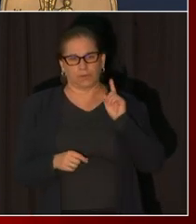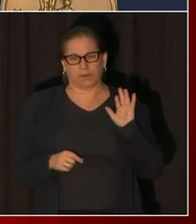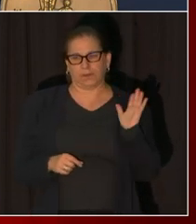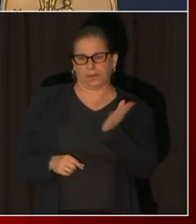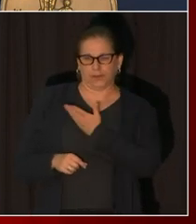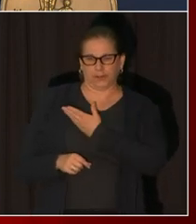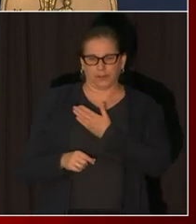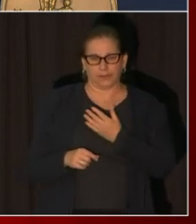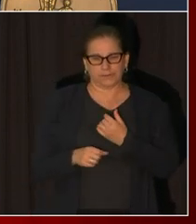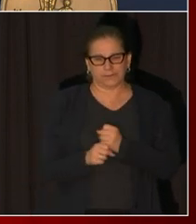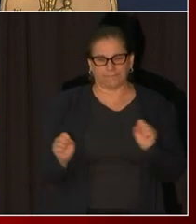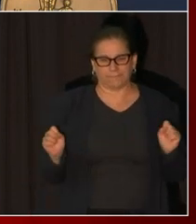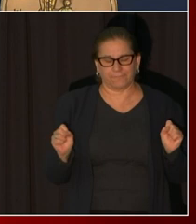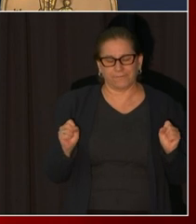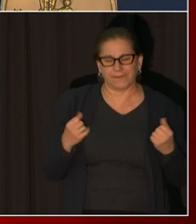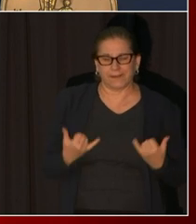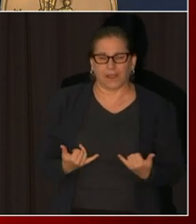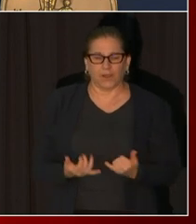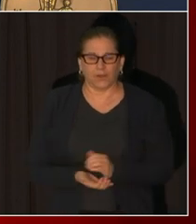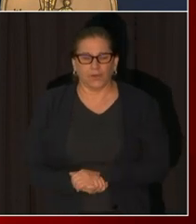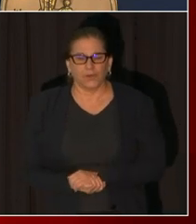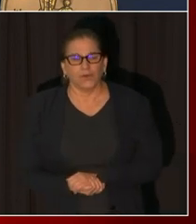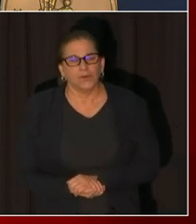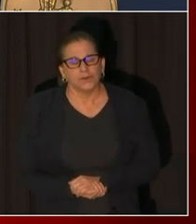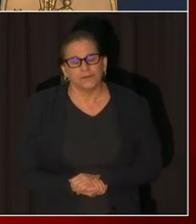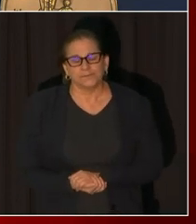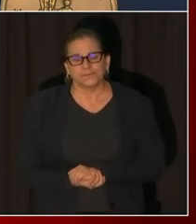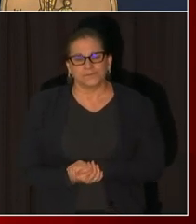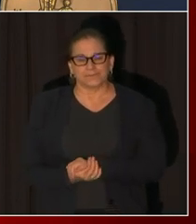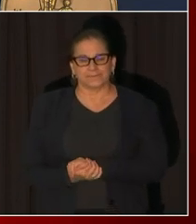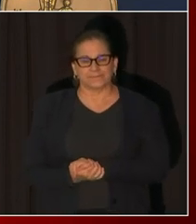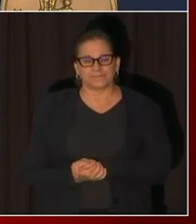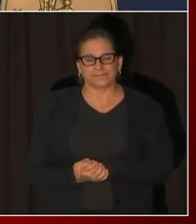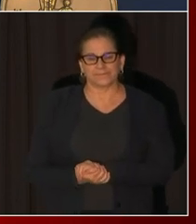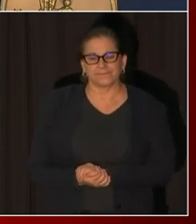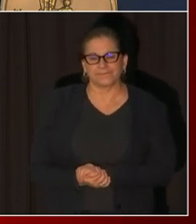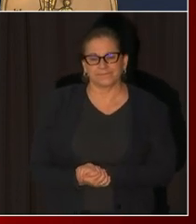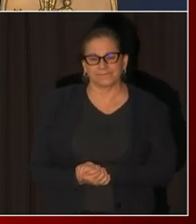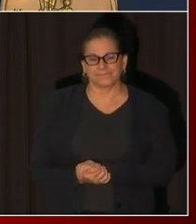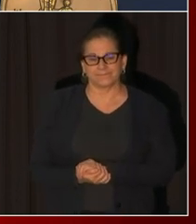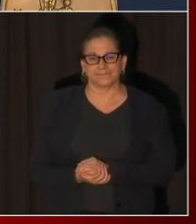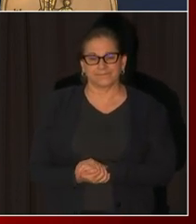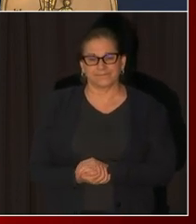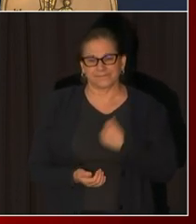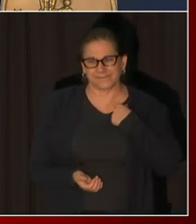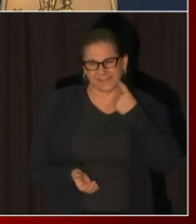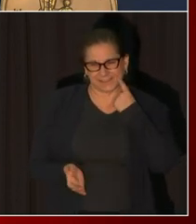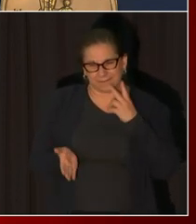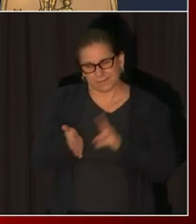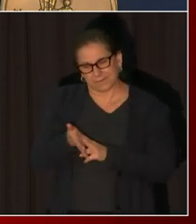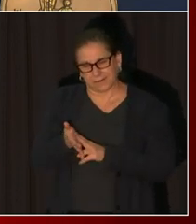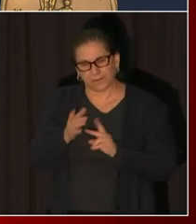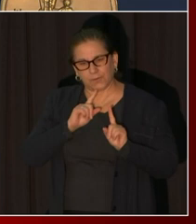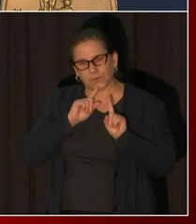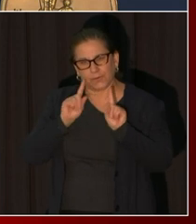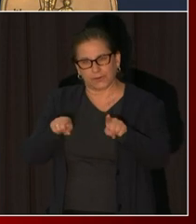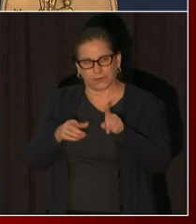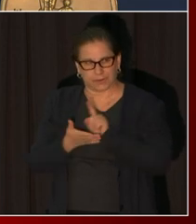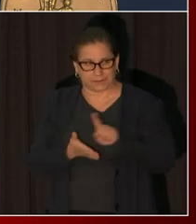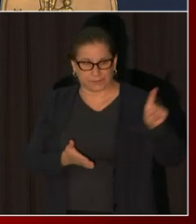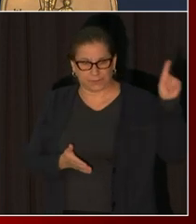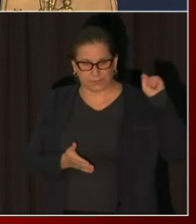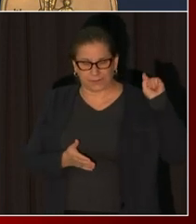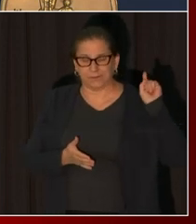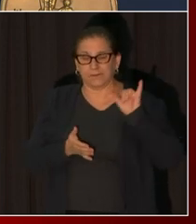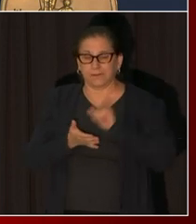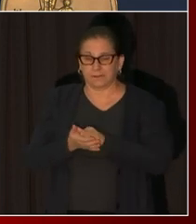we are I signed a mayor's order last week requiring the the use of masks in essential businesses